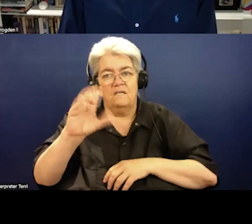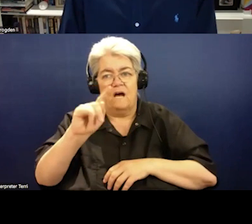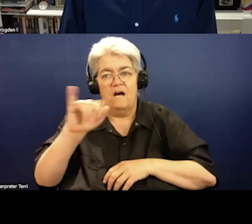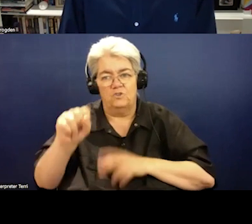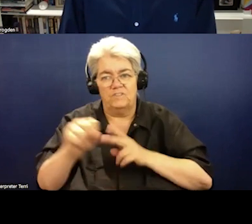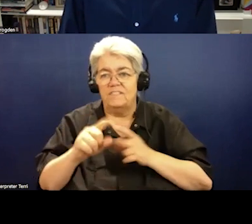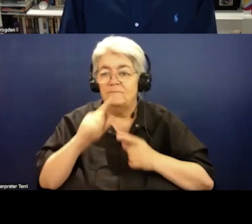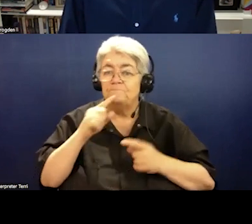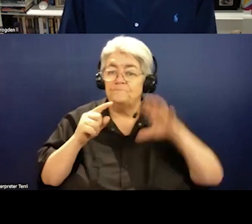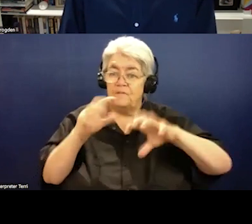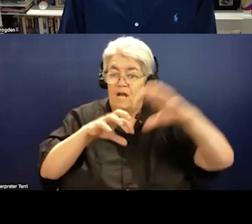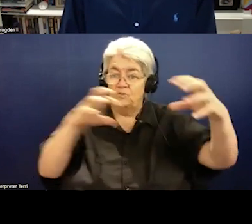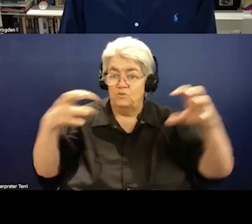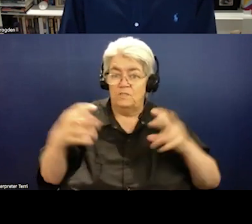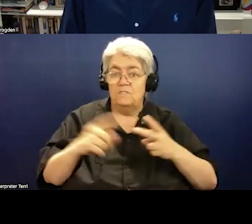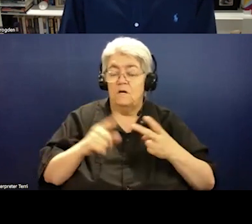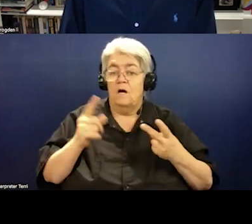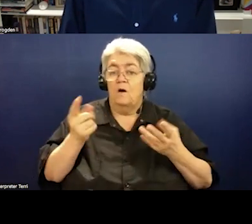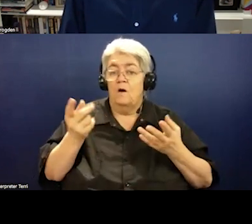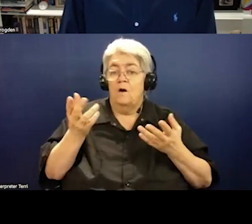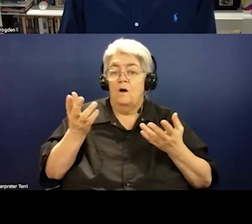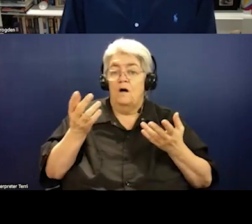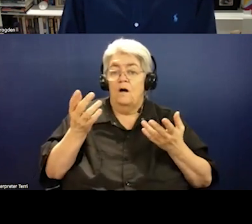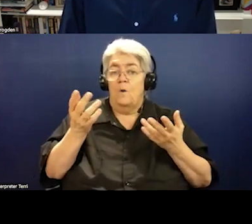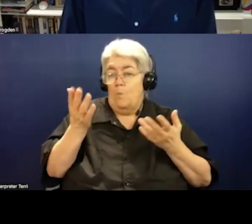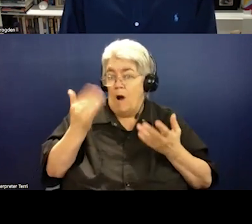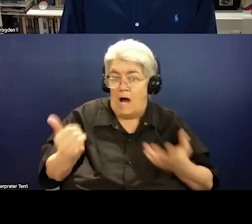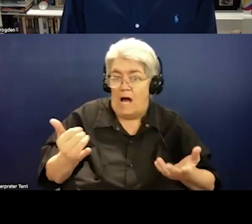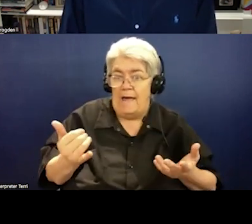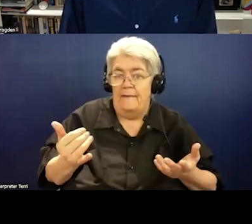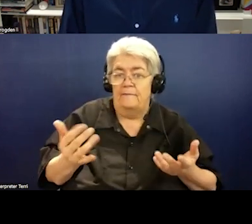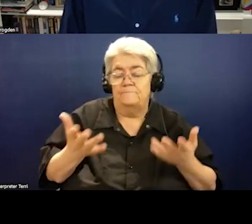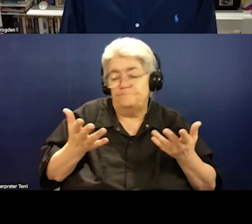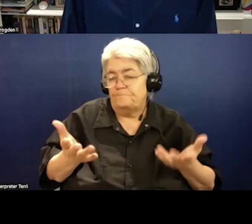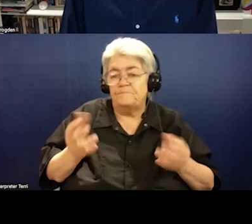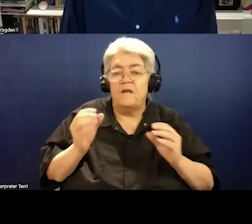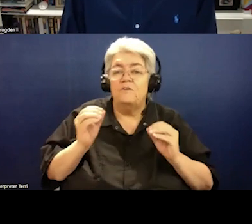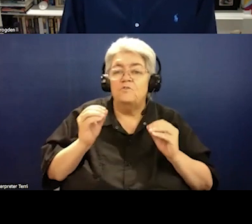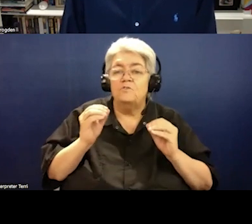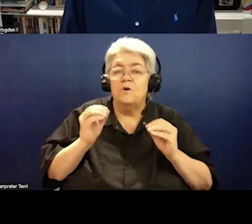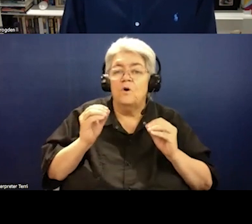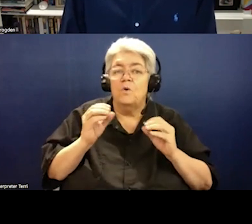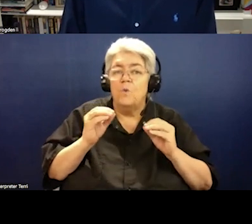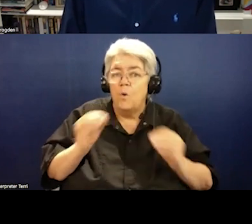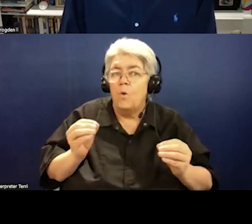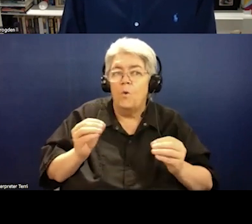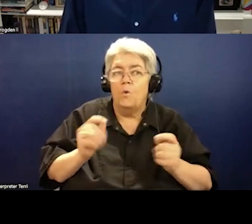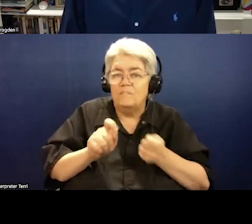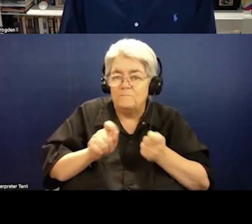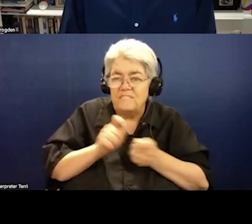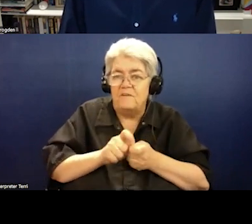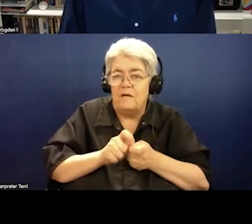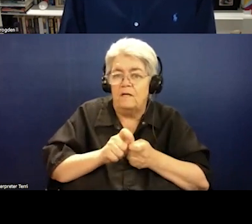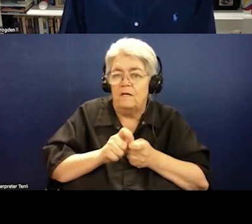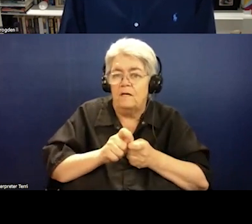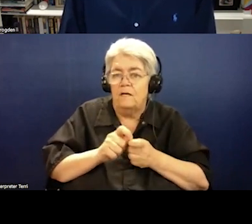is, it appears to be, to the best of our knowledge, we're doing the work now, no solid data, no solid research that indicates